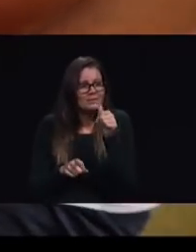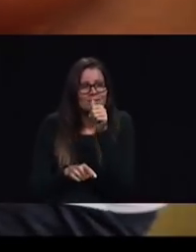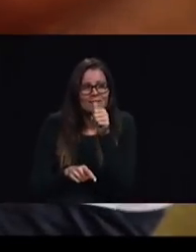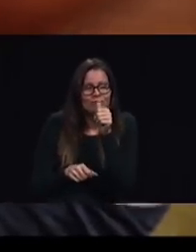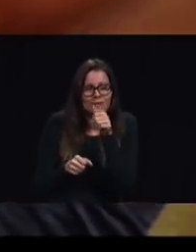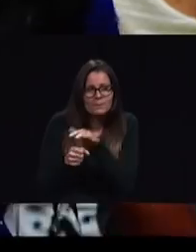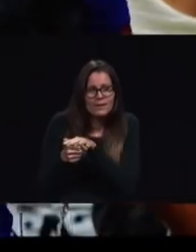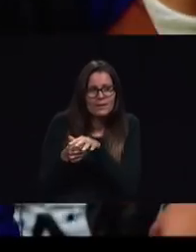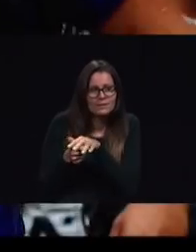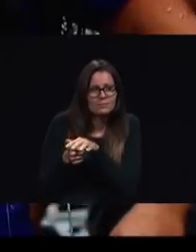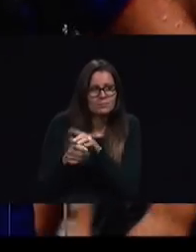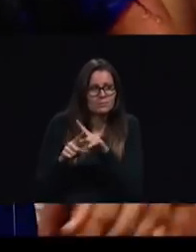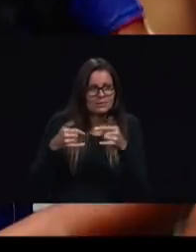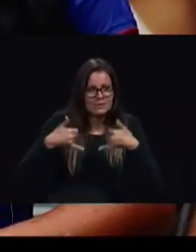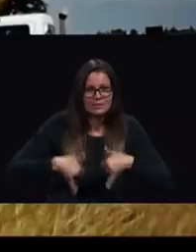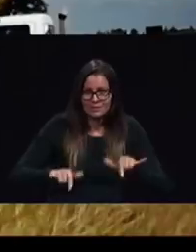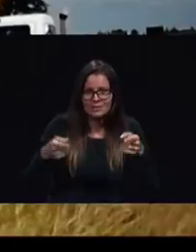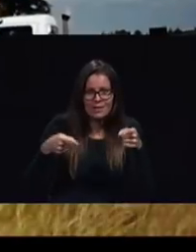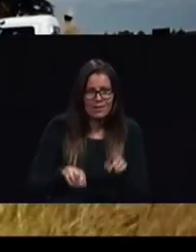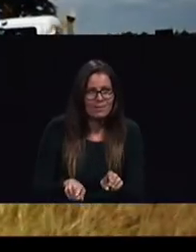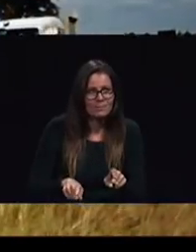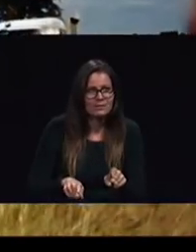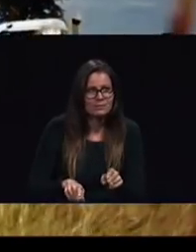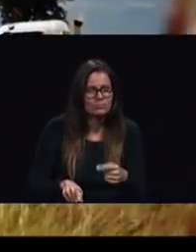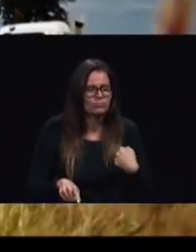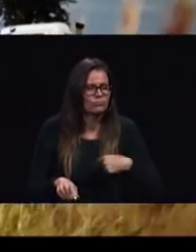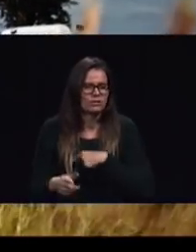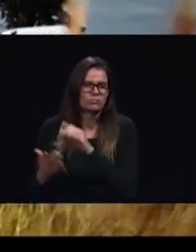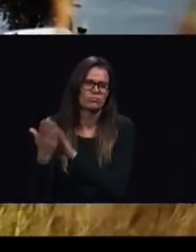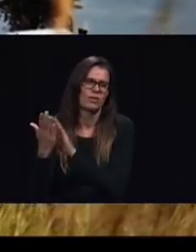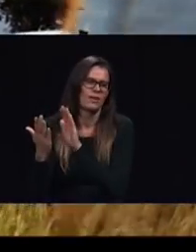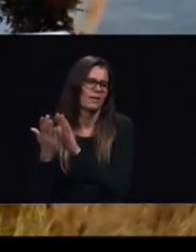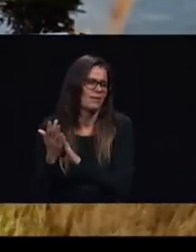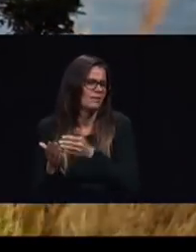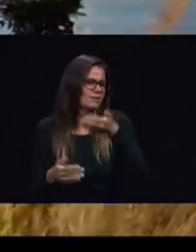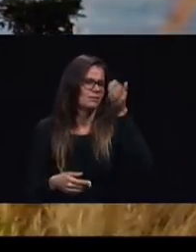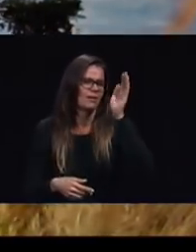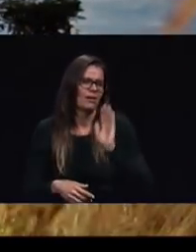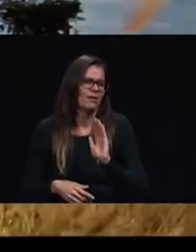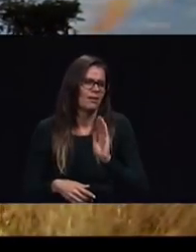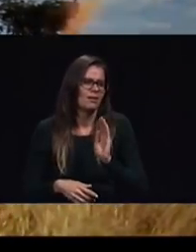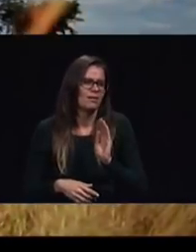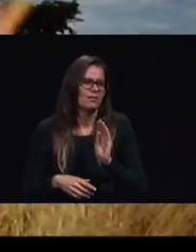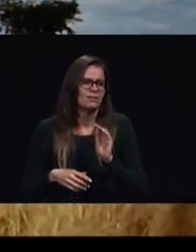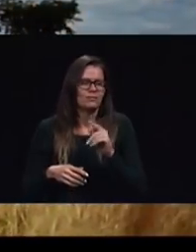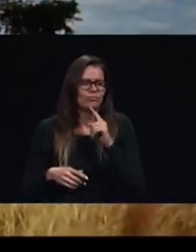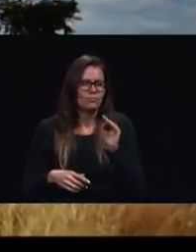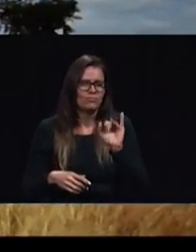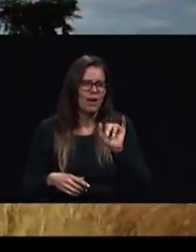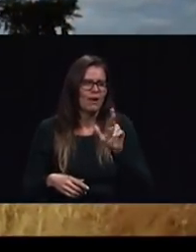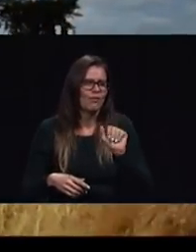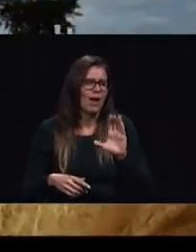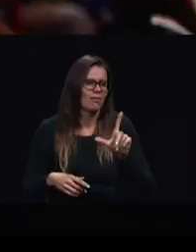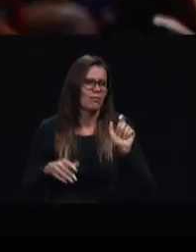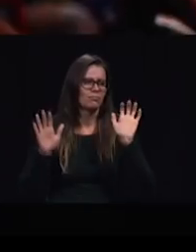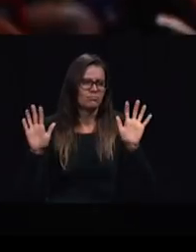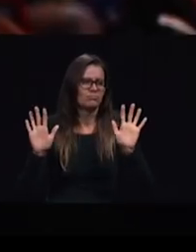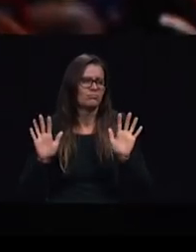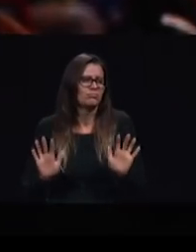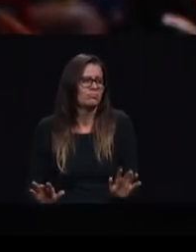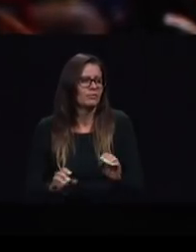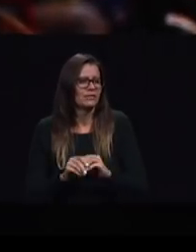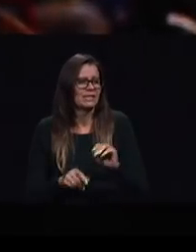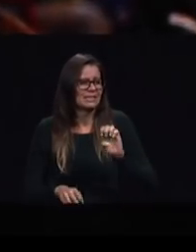are praising God for this miracle actually it's working in East Africa just last night we heard that 250,000